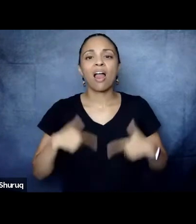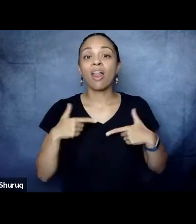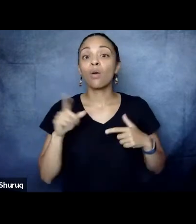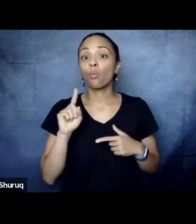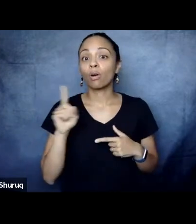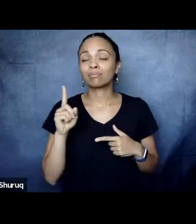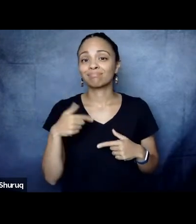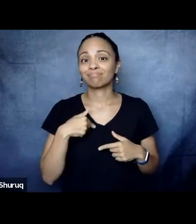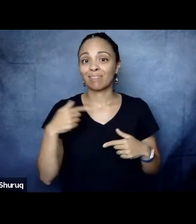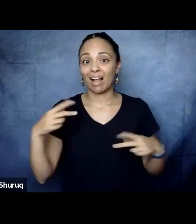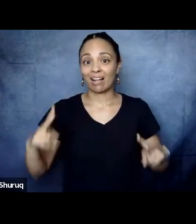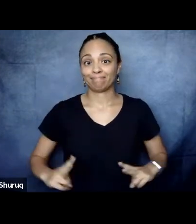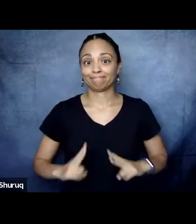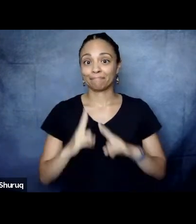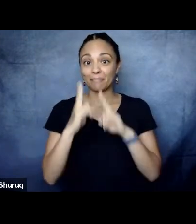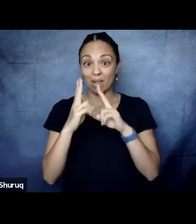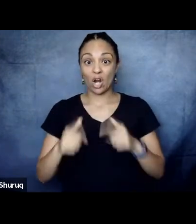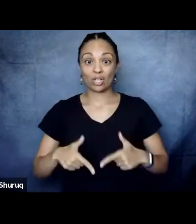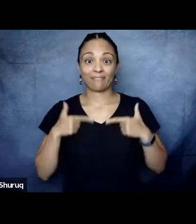time is it? Midnight 30.